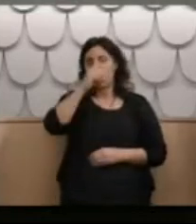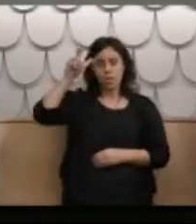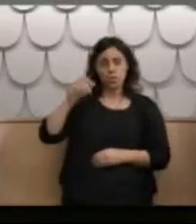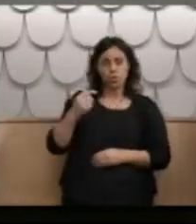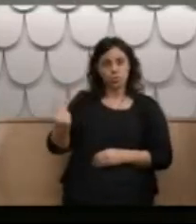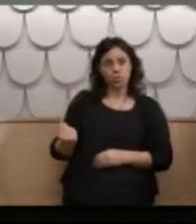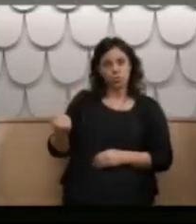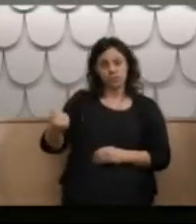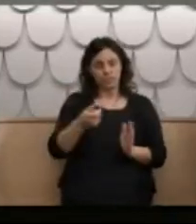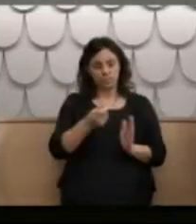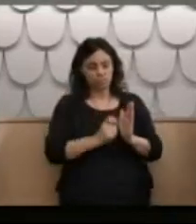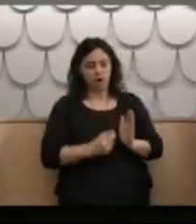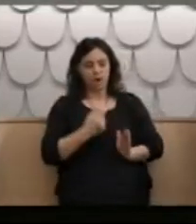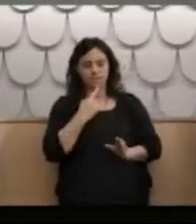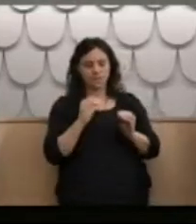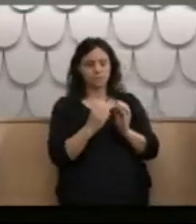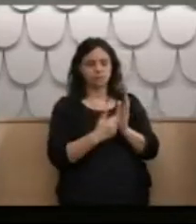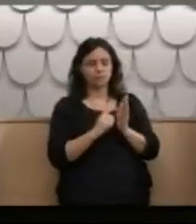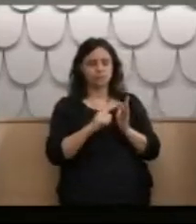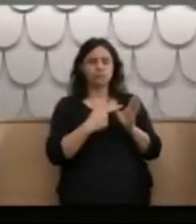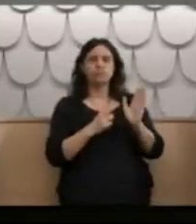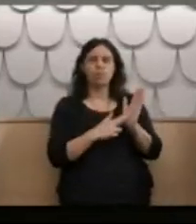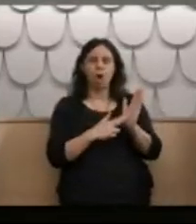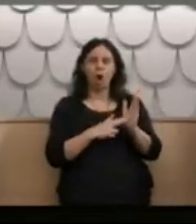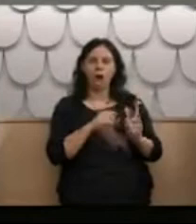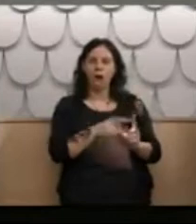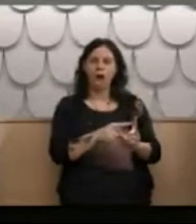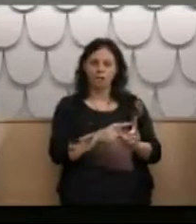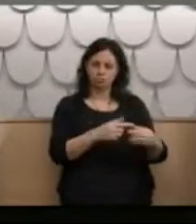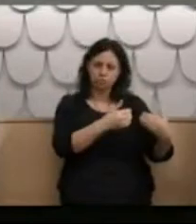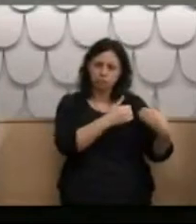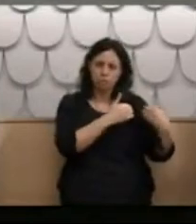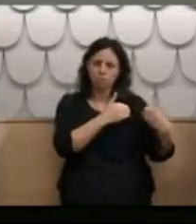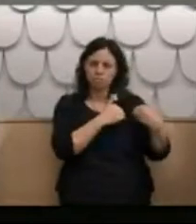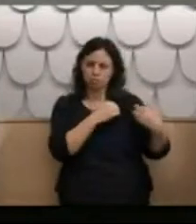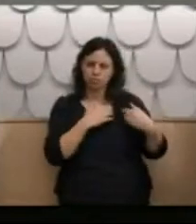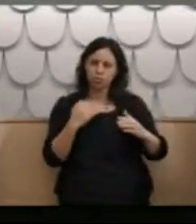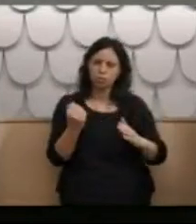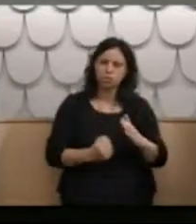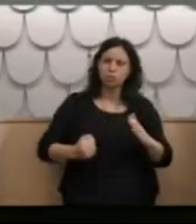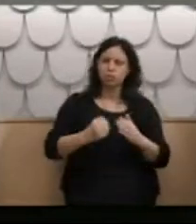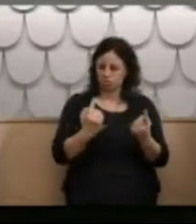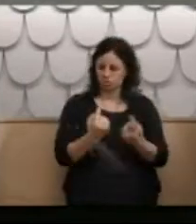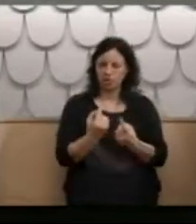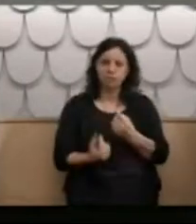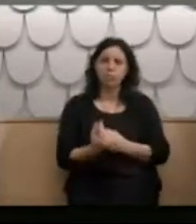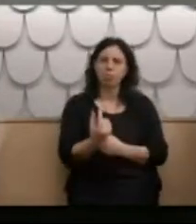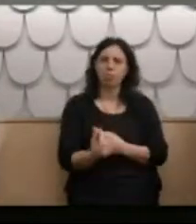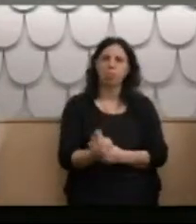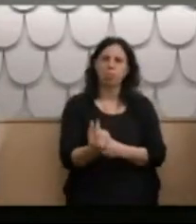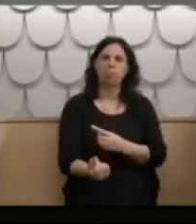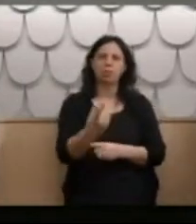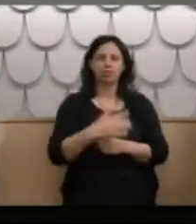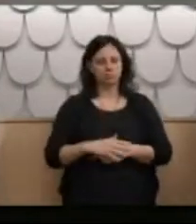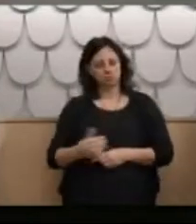that, Brian has been the cause of many upsets over the last few days, has the habit of showing off in front of the